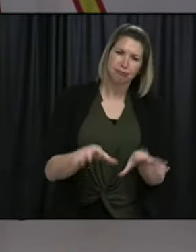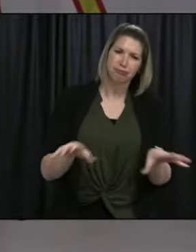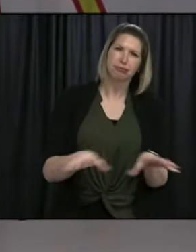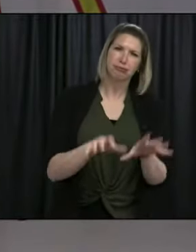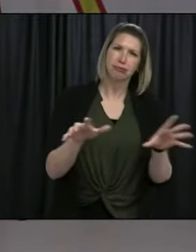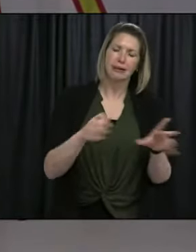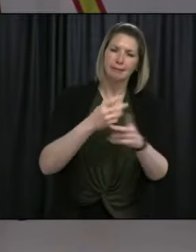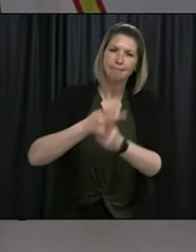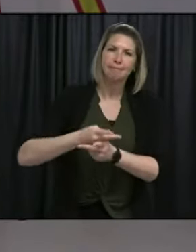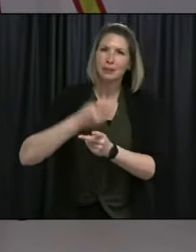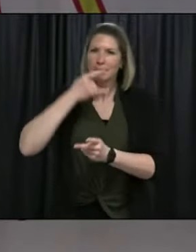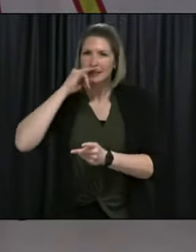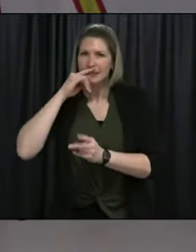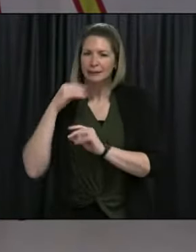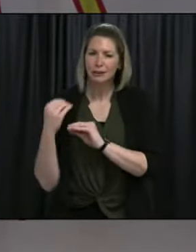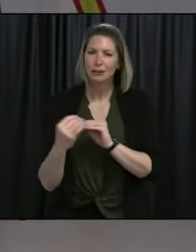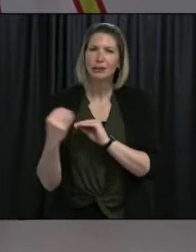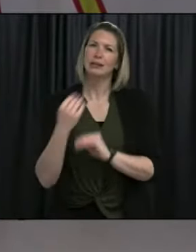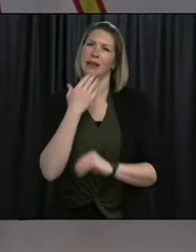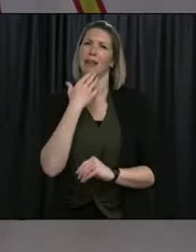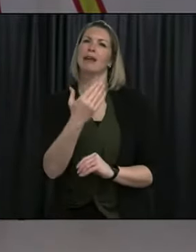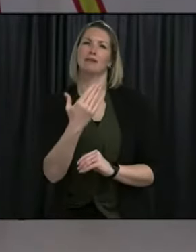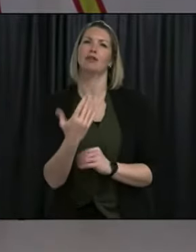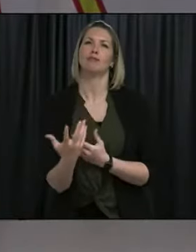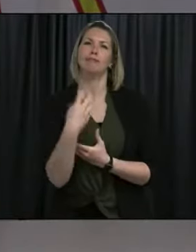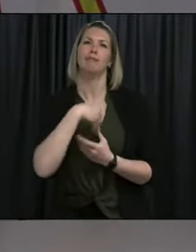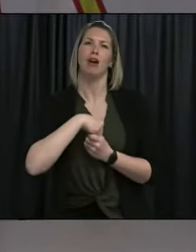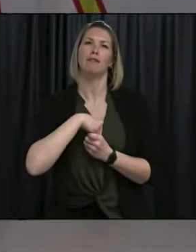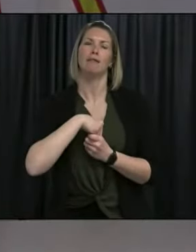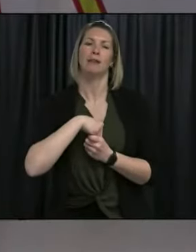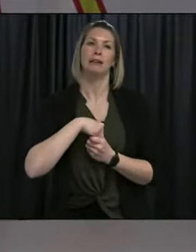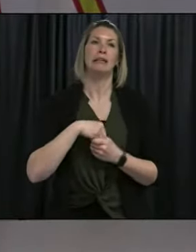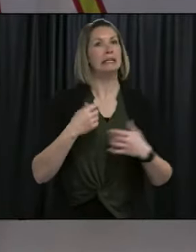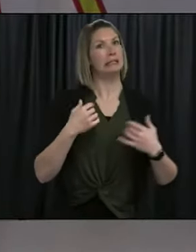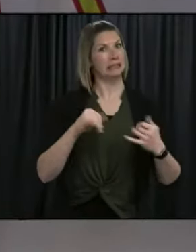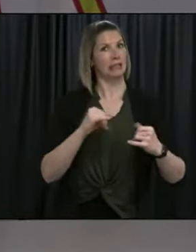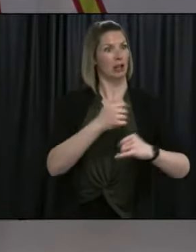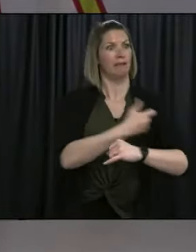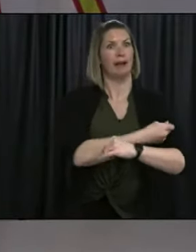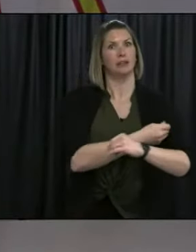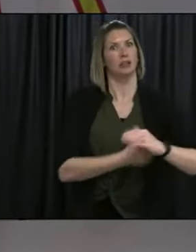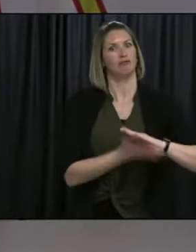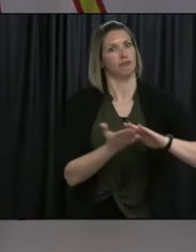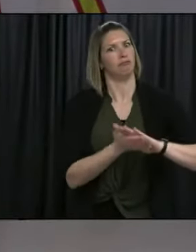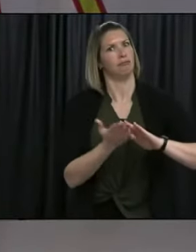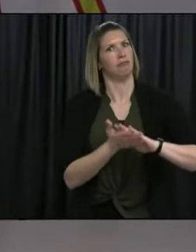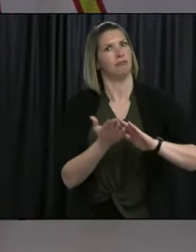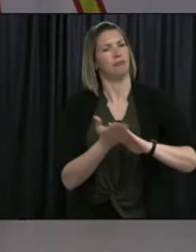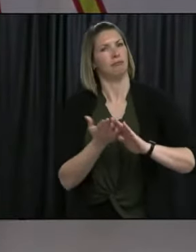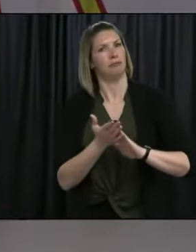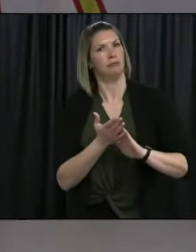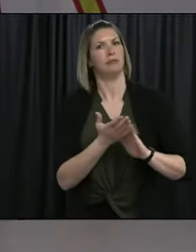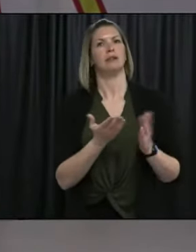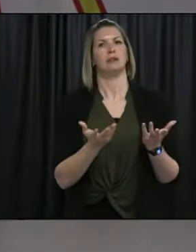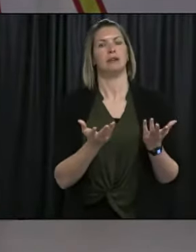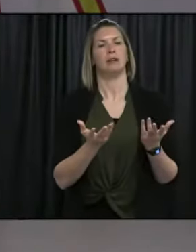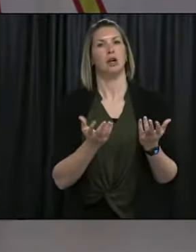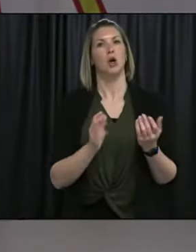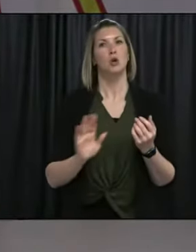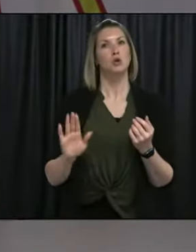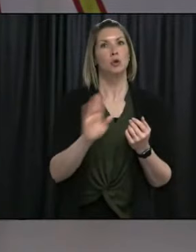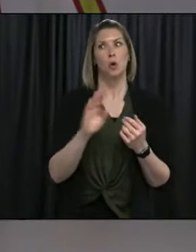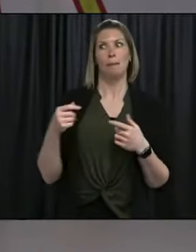program continues to roll out. Of course, that continues and I can't stress enough, when your opportunity